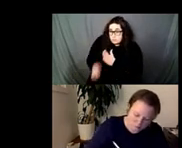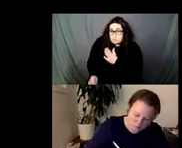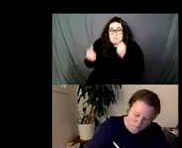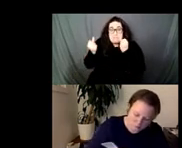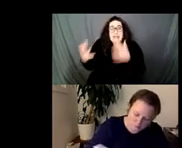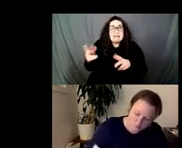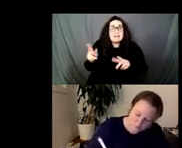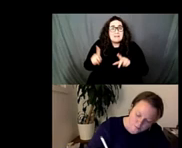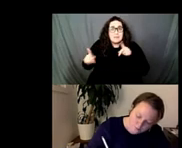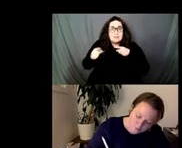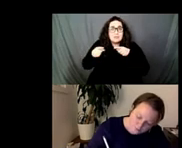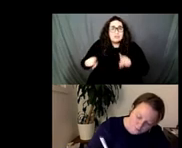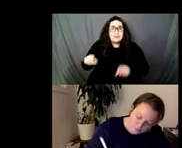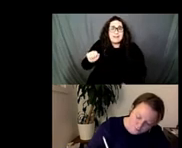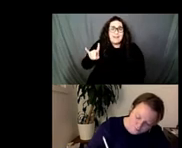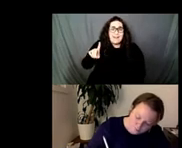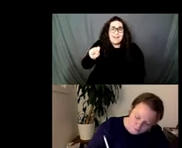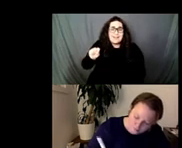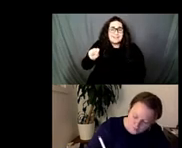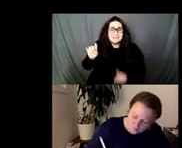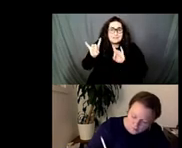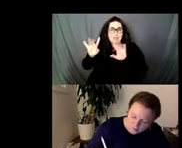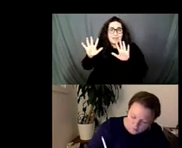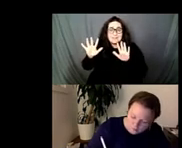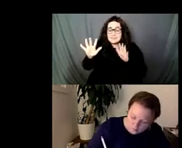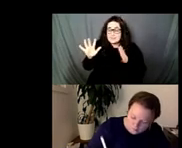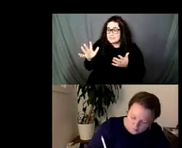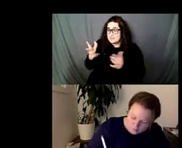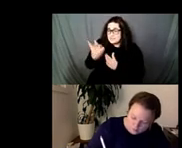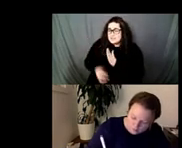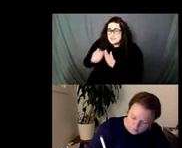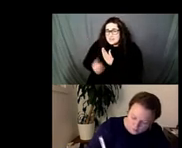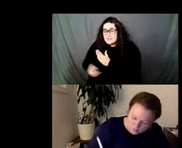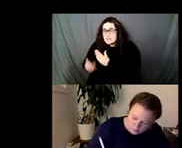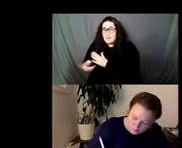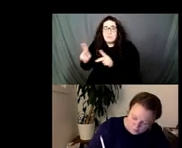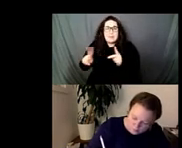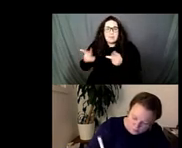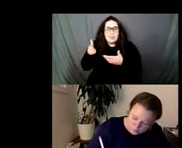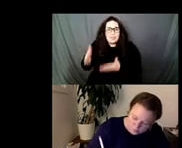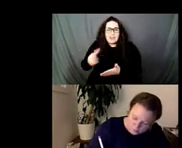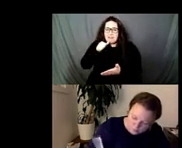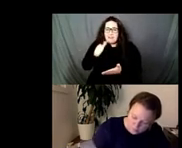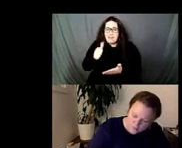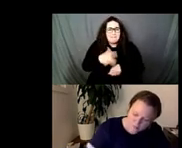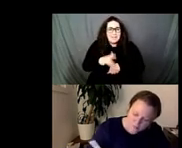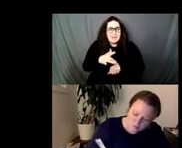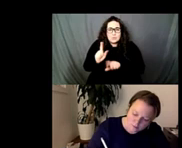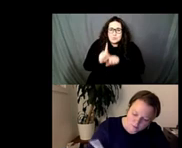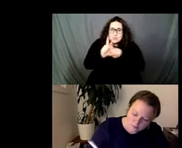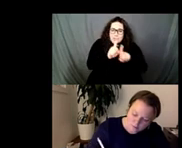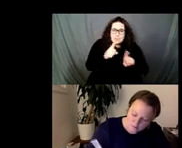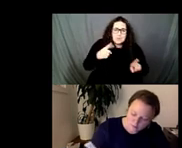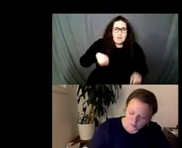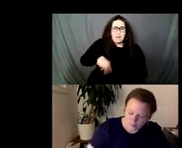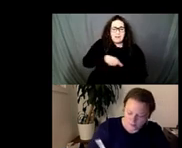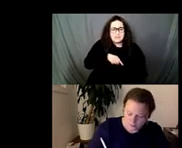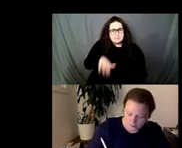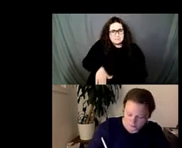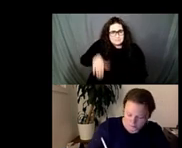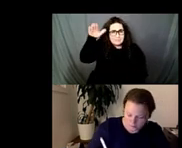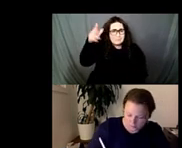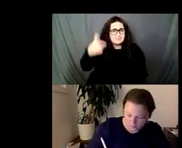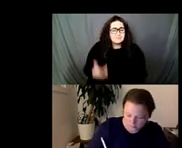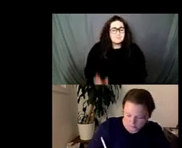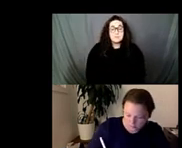crisis that might have mentored and raised up the next generation that came up and his work has really created sites of intergenerational relation